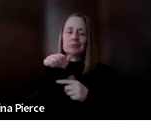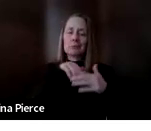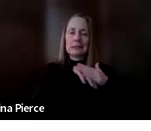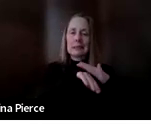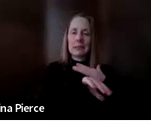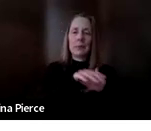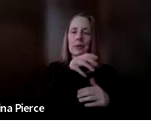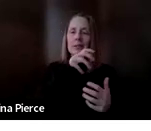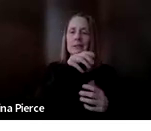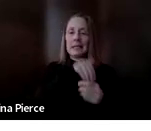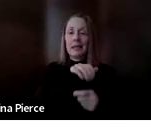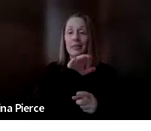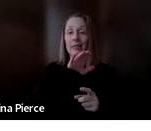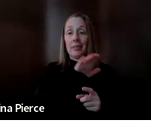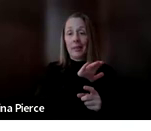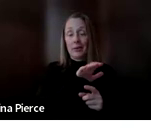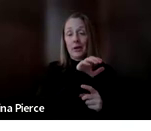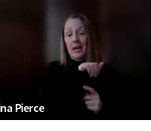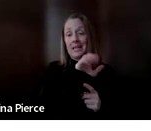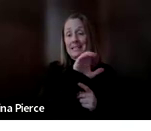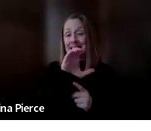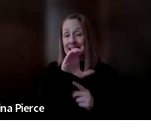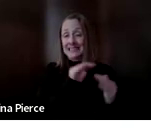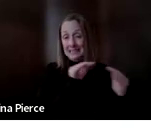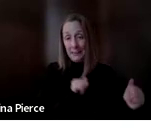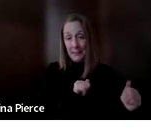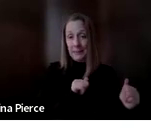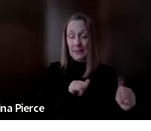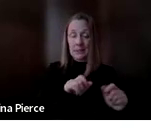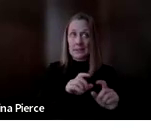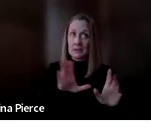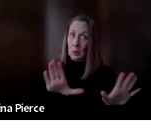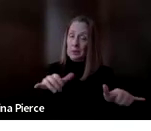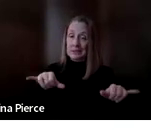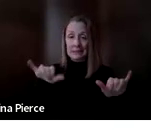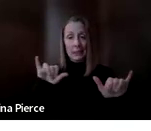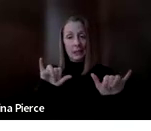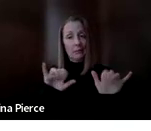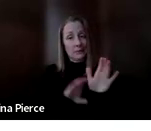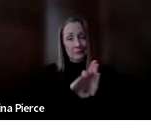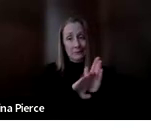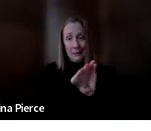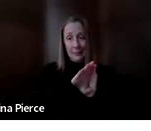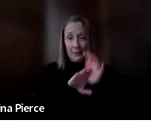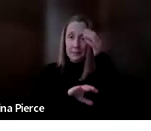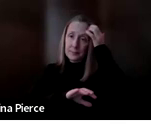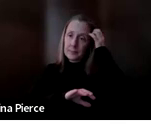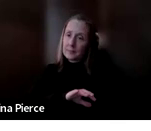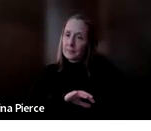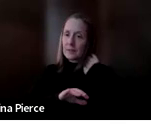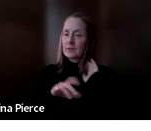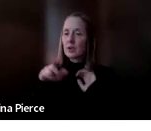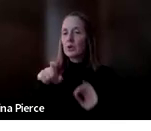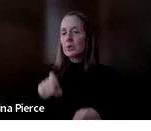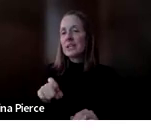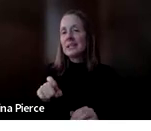that there are folks that are working on, but there's still a way to go there. So if you're looking at getting an AAC system set up for someone who